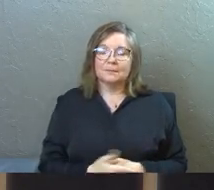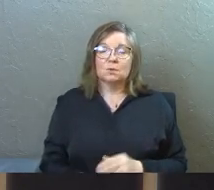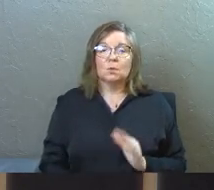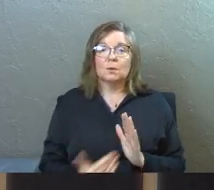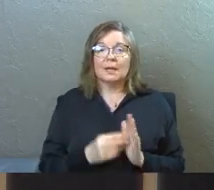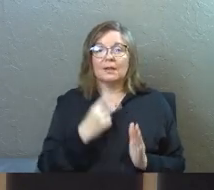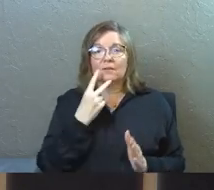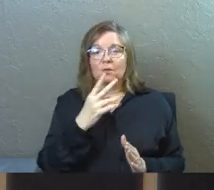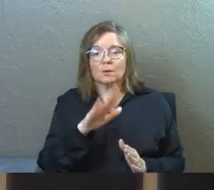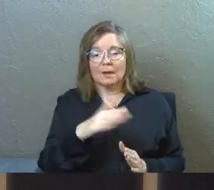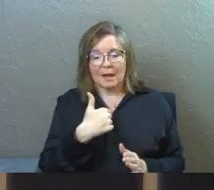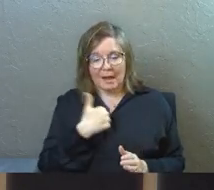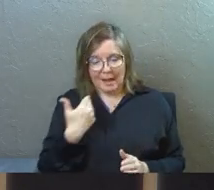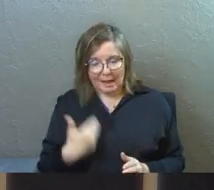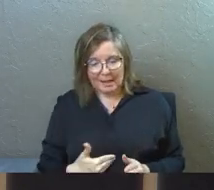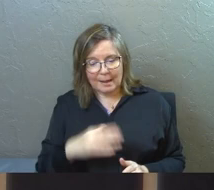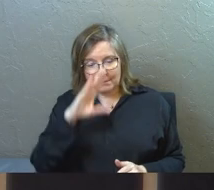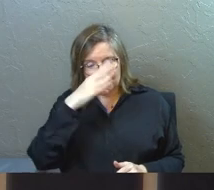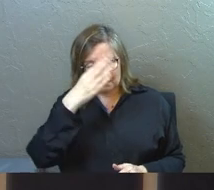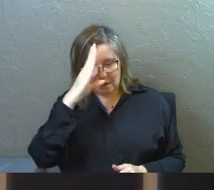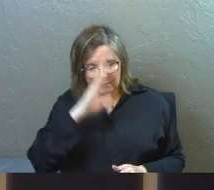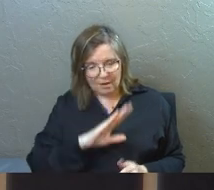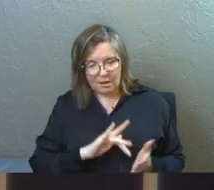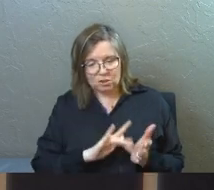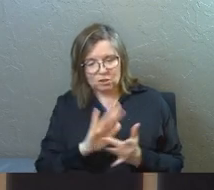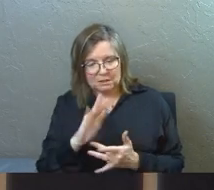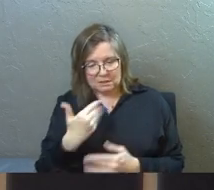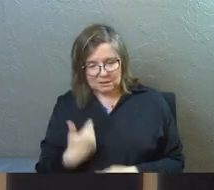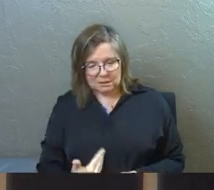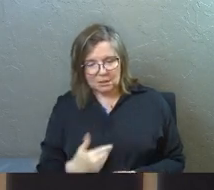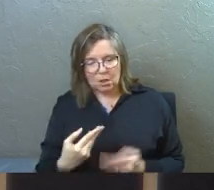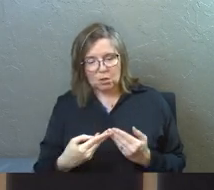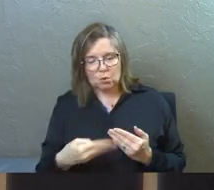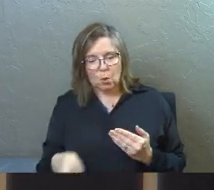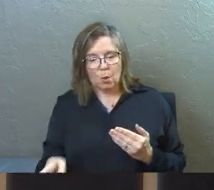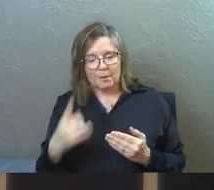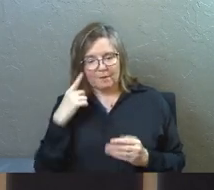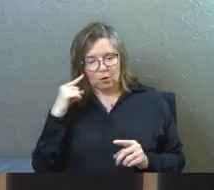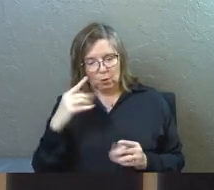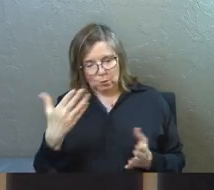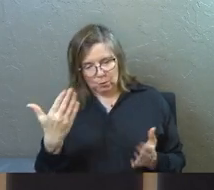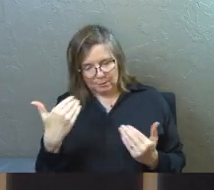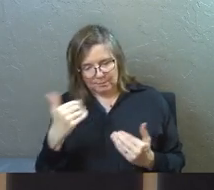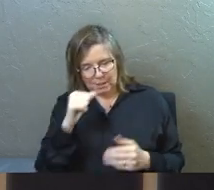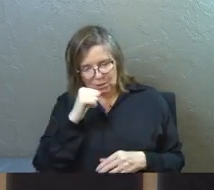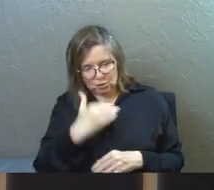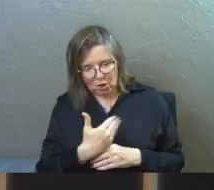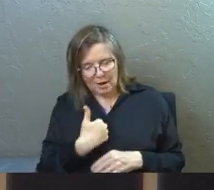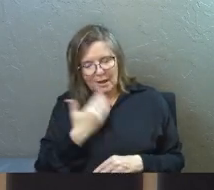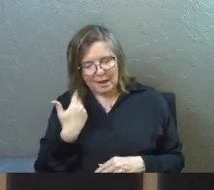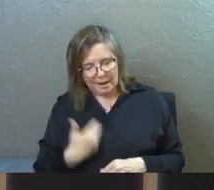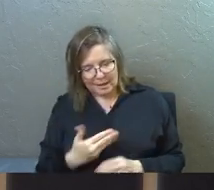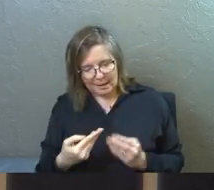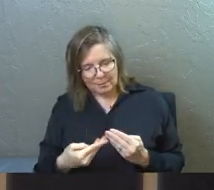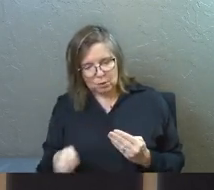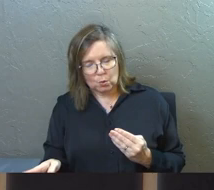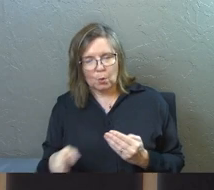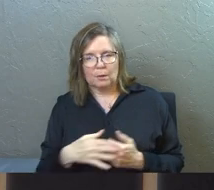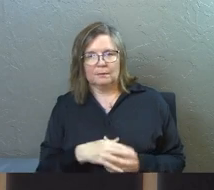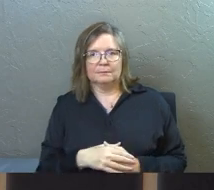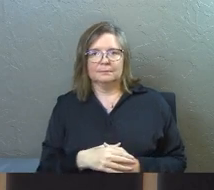So again, the voice called to her, I am the son of God, Jesus. The door is open for you, my daughter. I am the door.